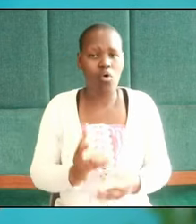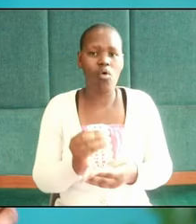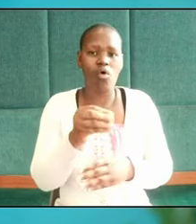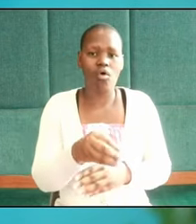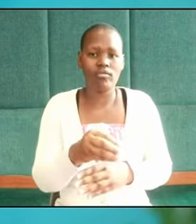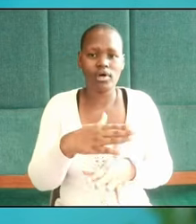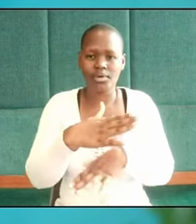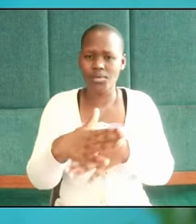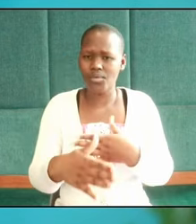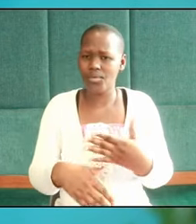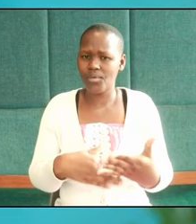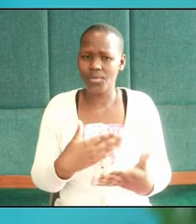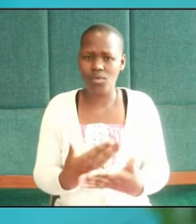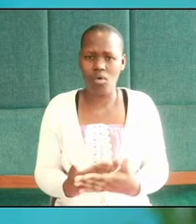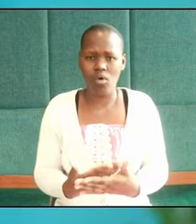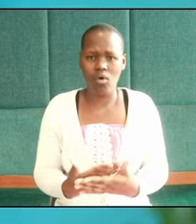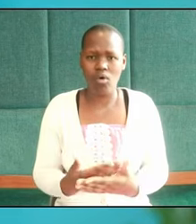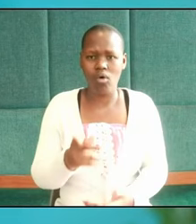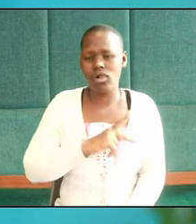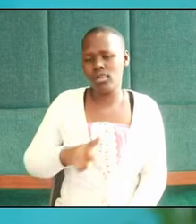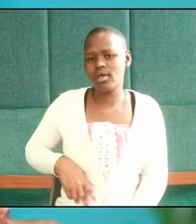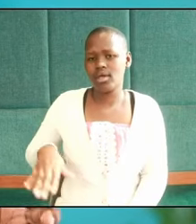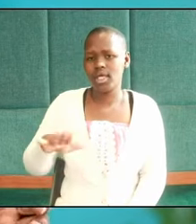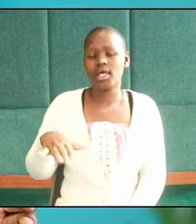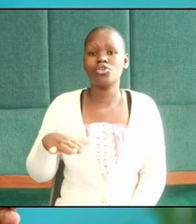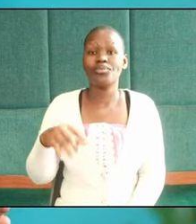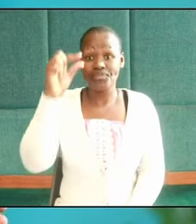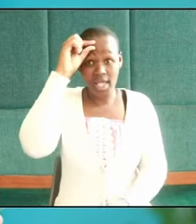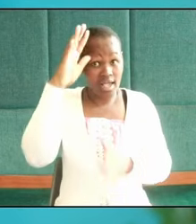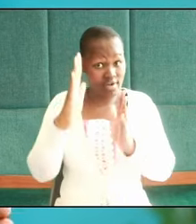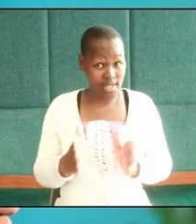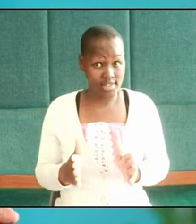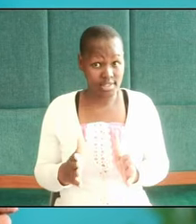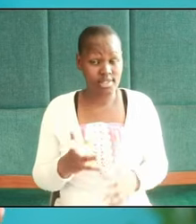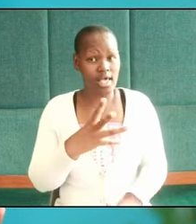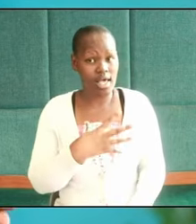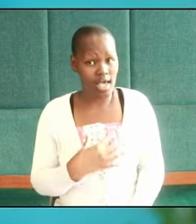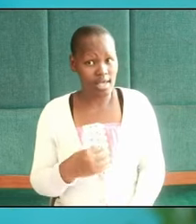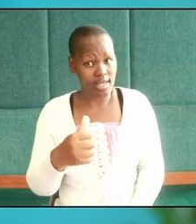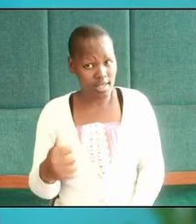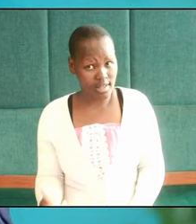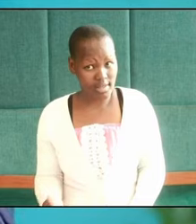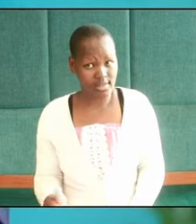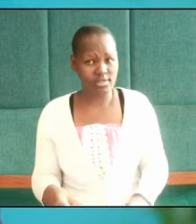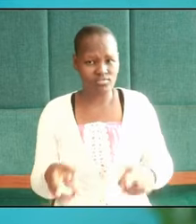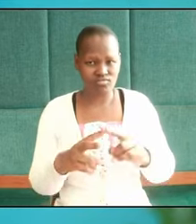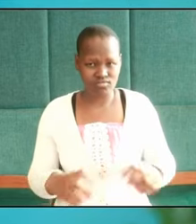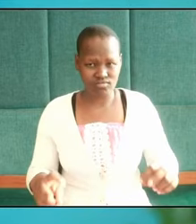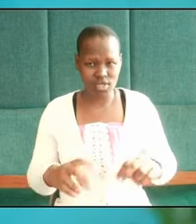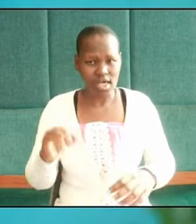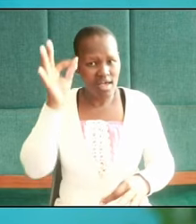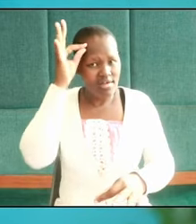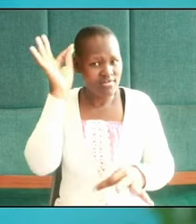the whole rim. So the governors and the satraps sought to find